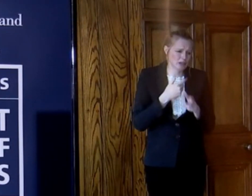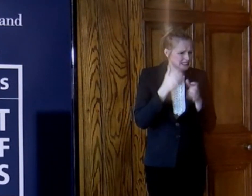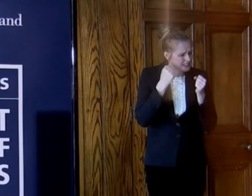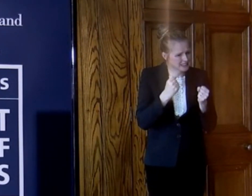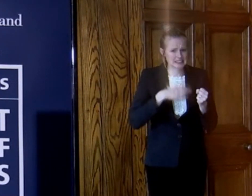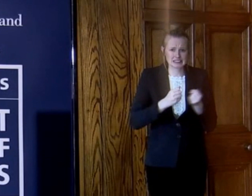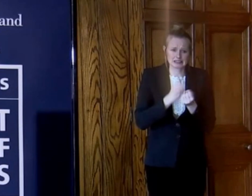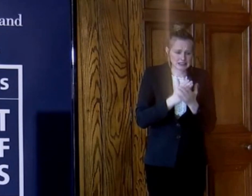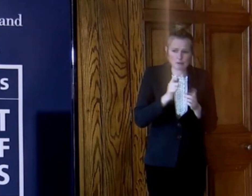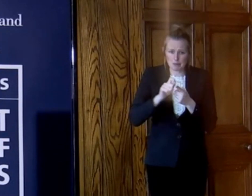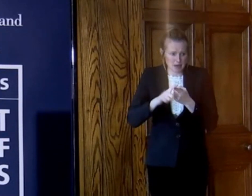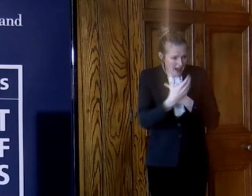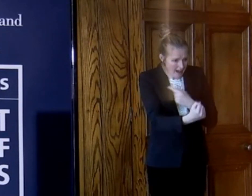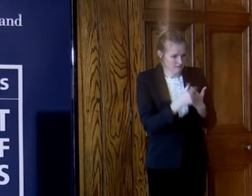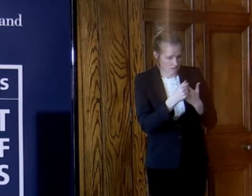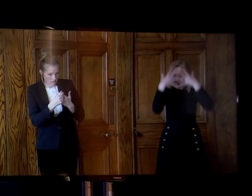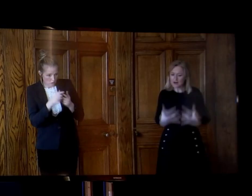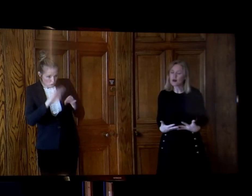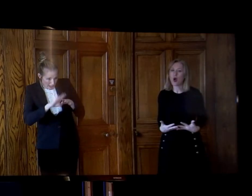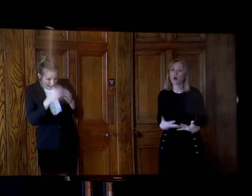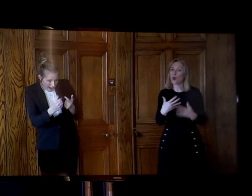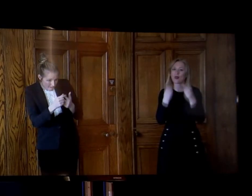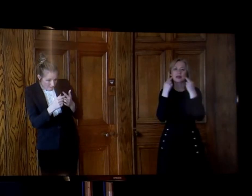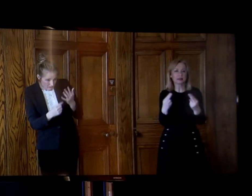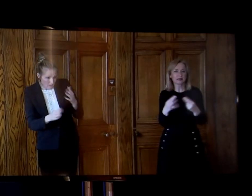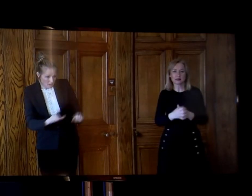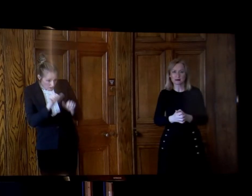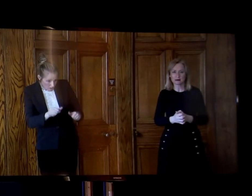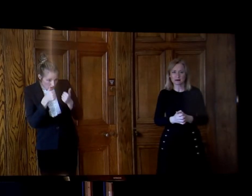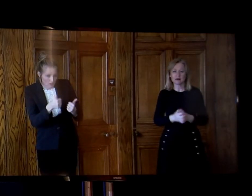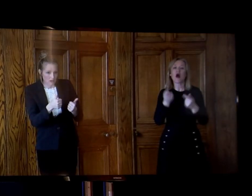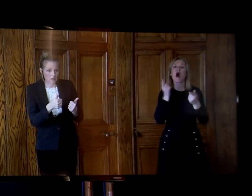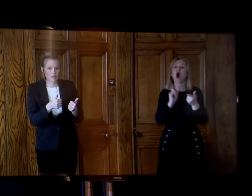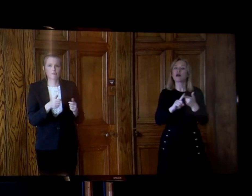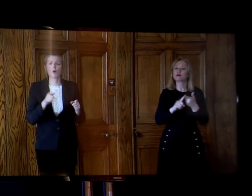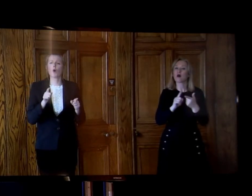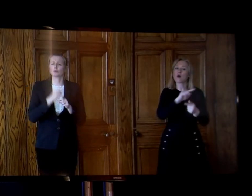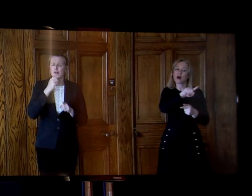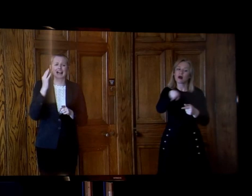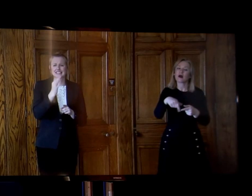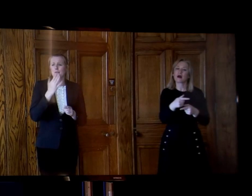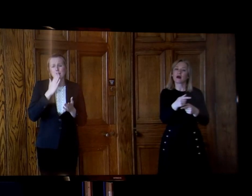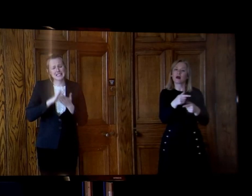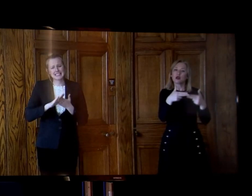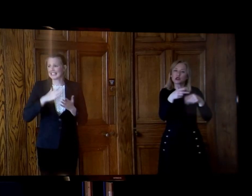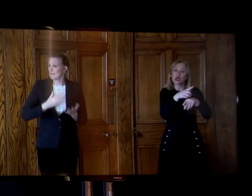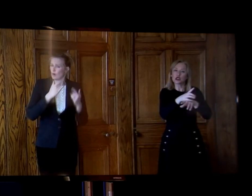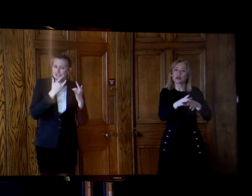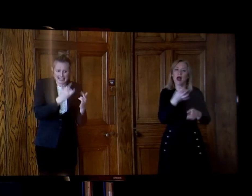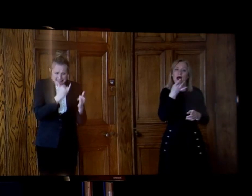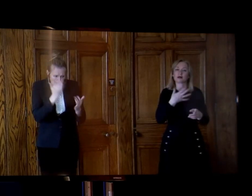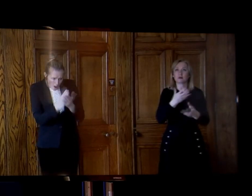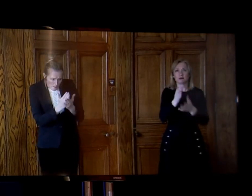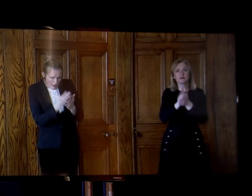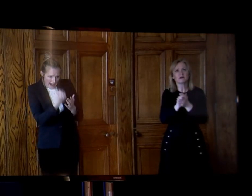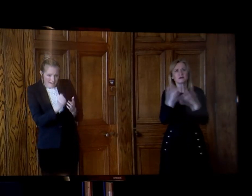that they get that PPE they get everything that that they need and the other issue they're asking for is testing we need to do more testing we need